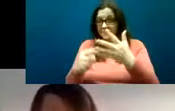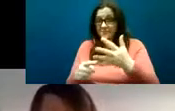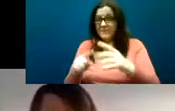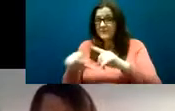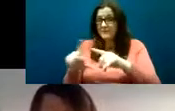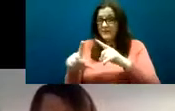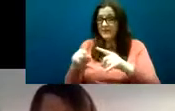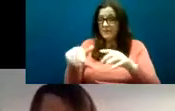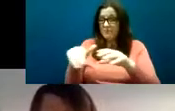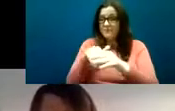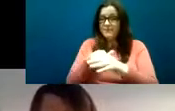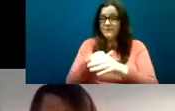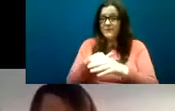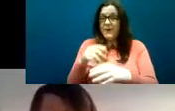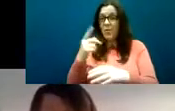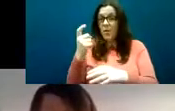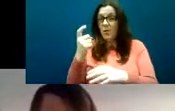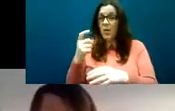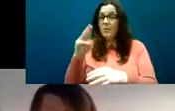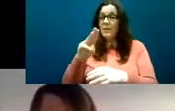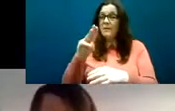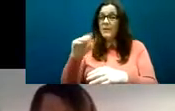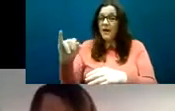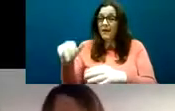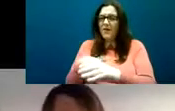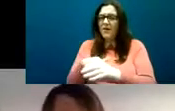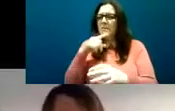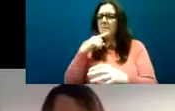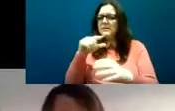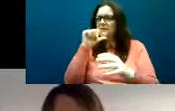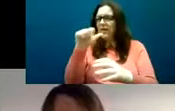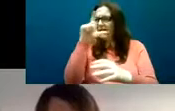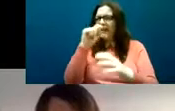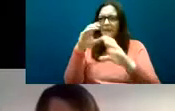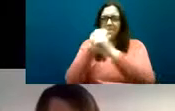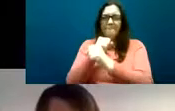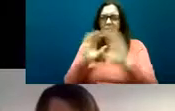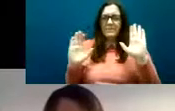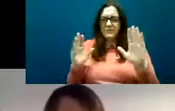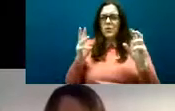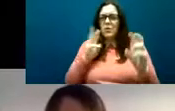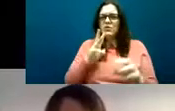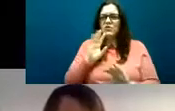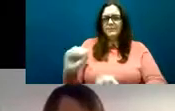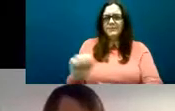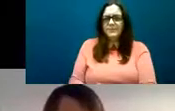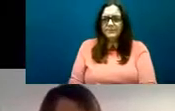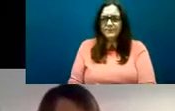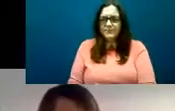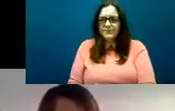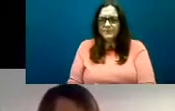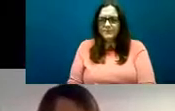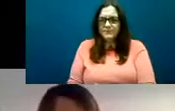contributor who wishes to remain anonymous were also partnered with us on the research so we had a great